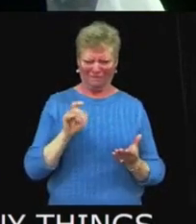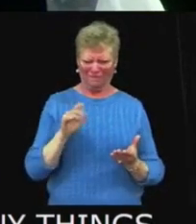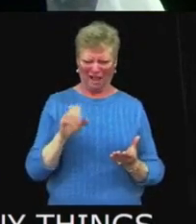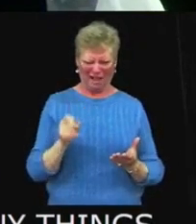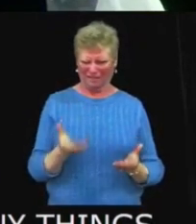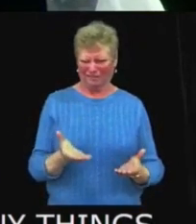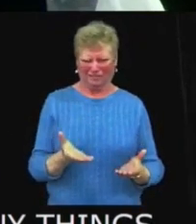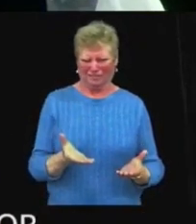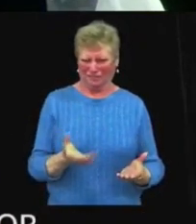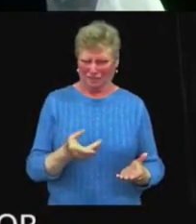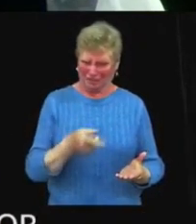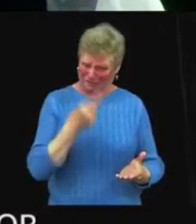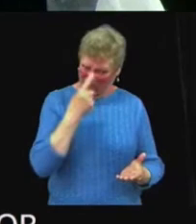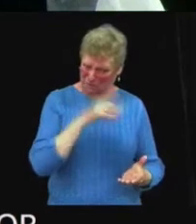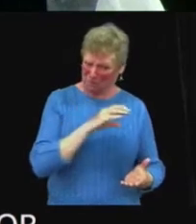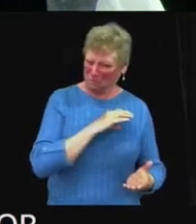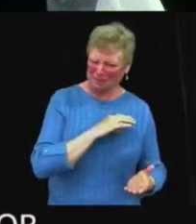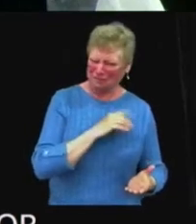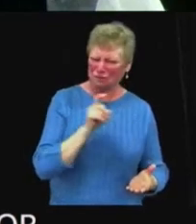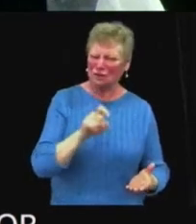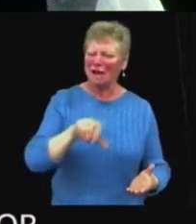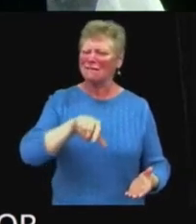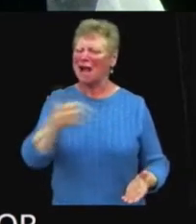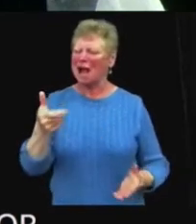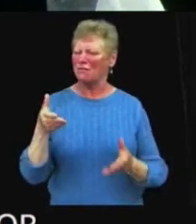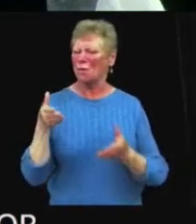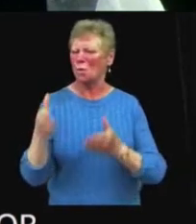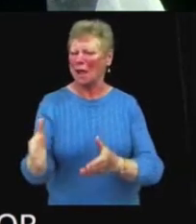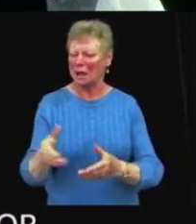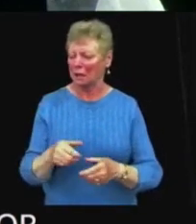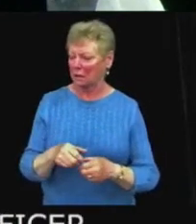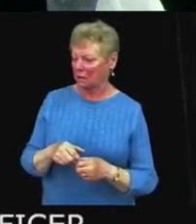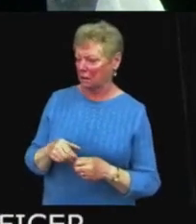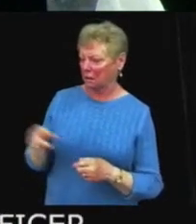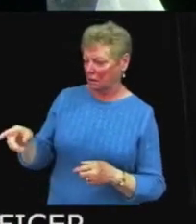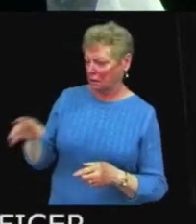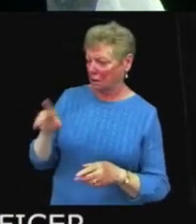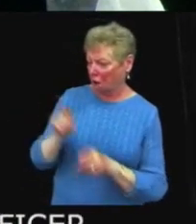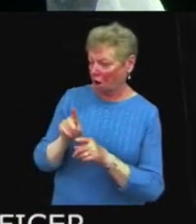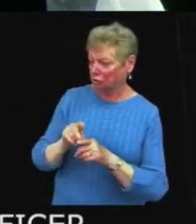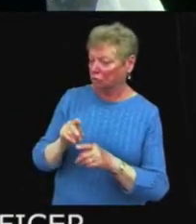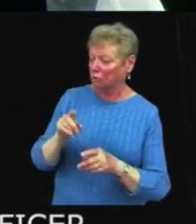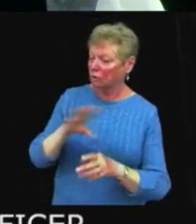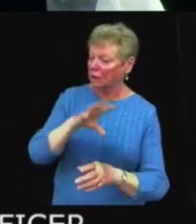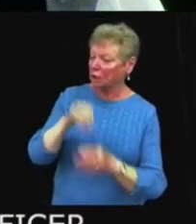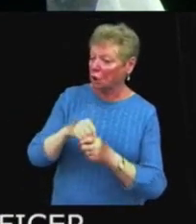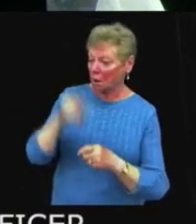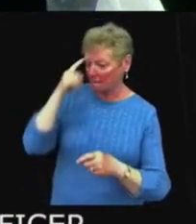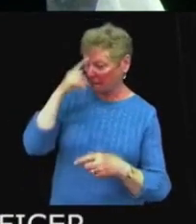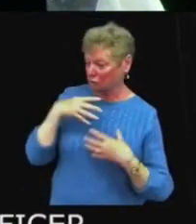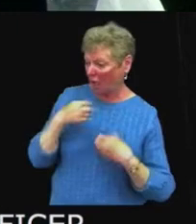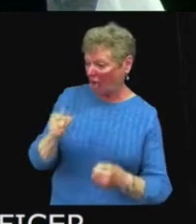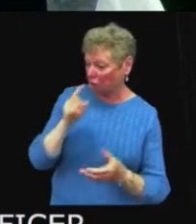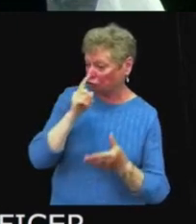can go, there should be another mechanism to handle it. Are you including mental health checks there as well? So mental health,